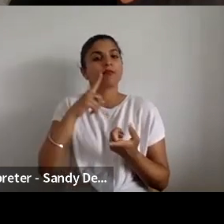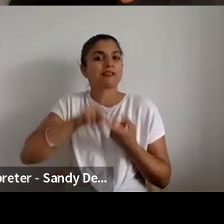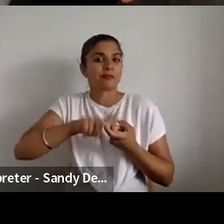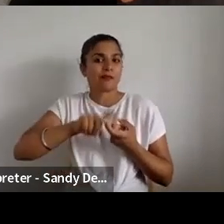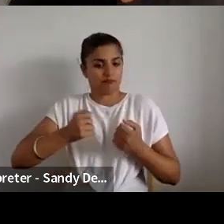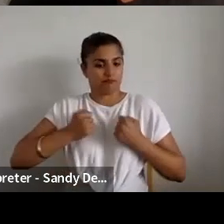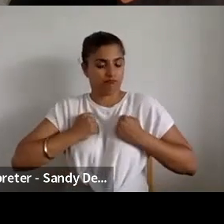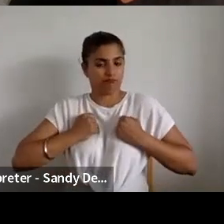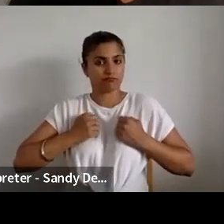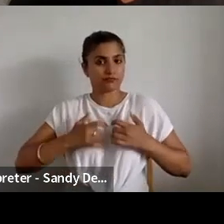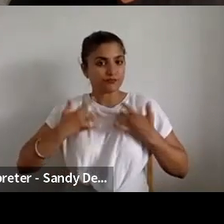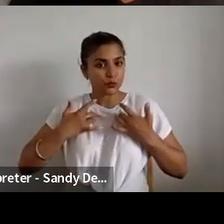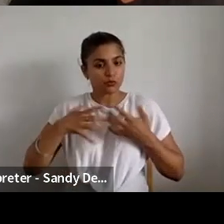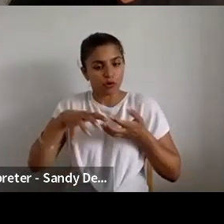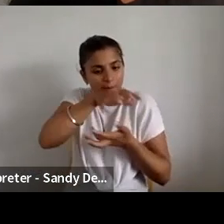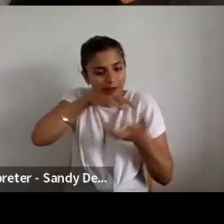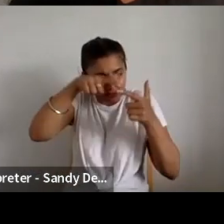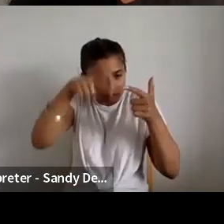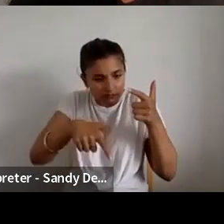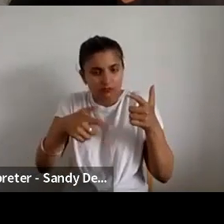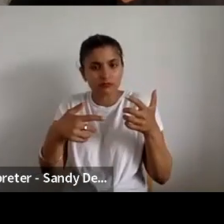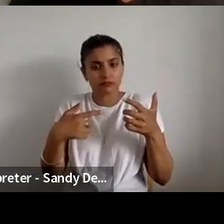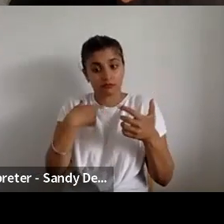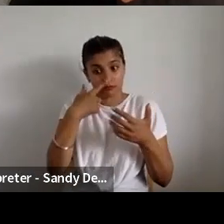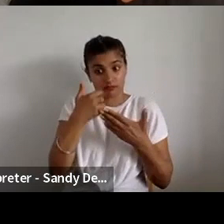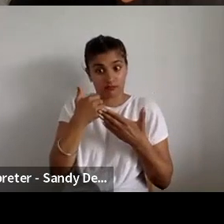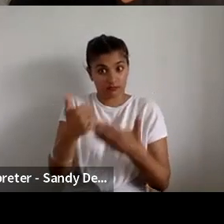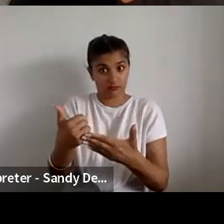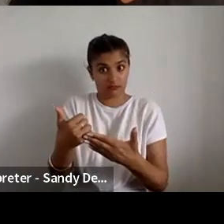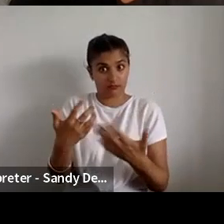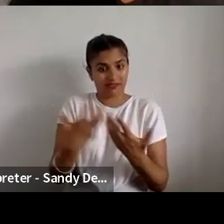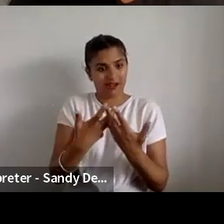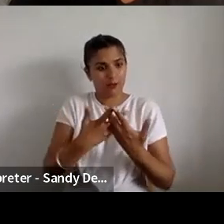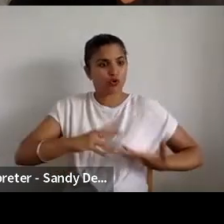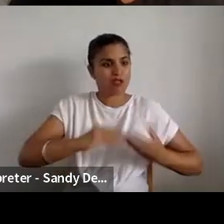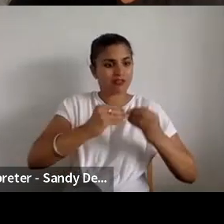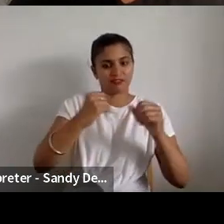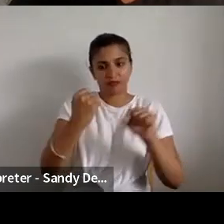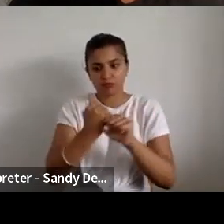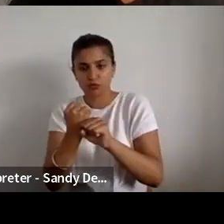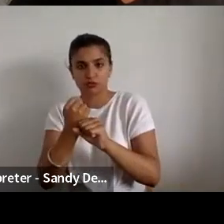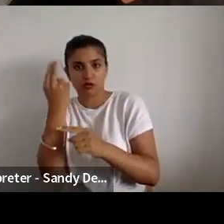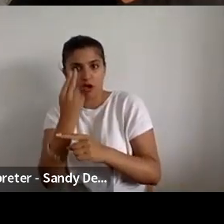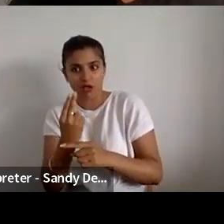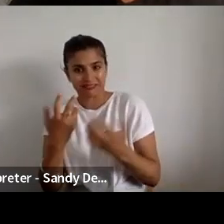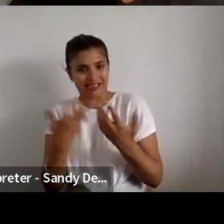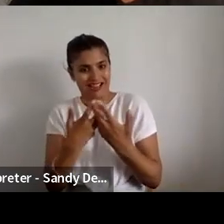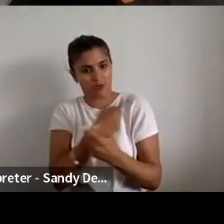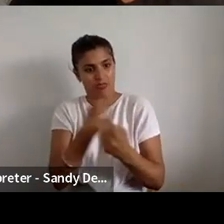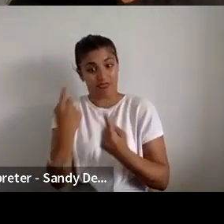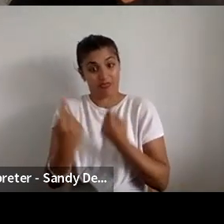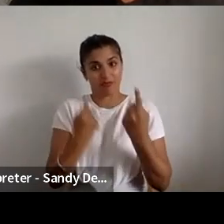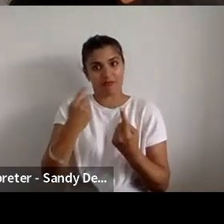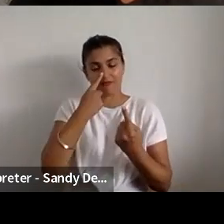complexity of how creative people and artists and producers build their careers. So I